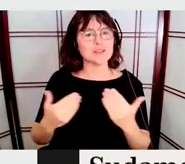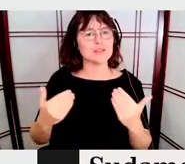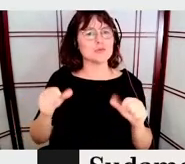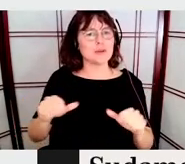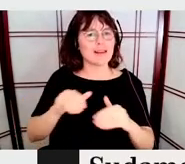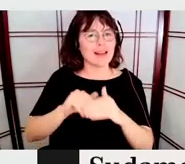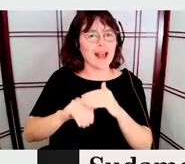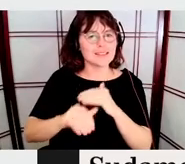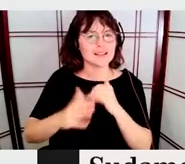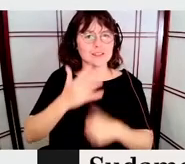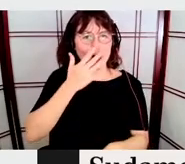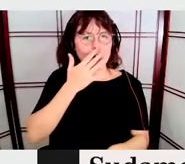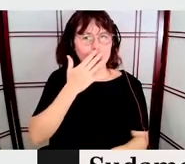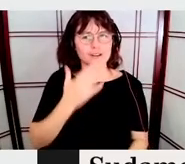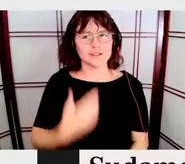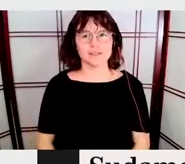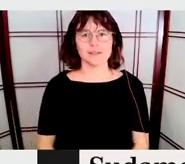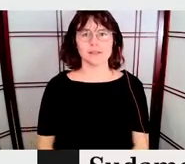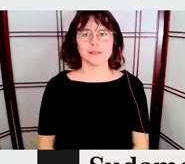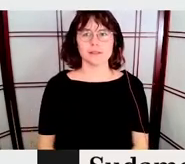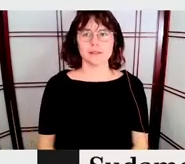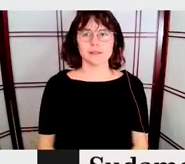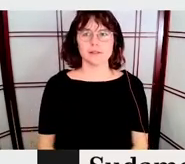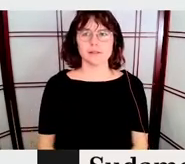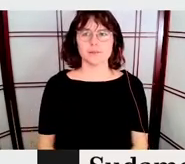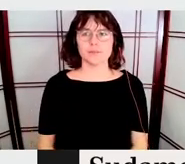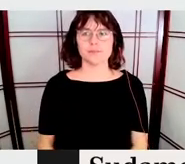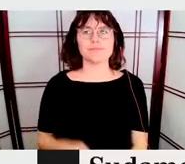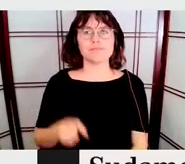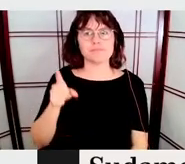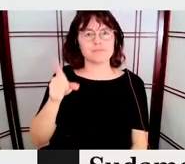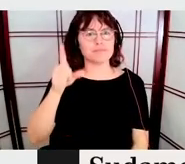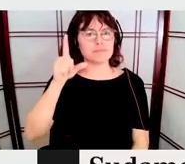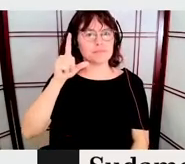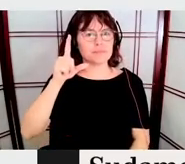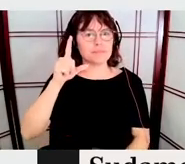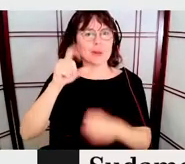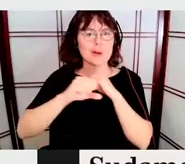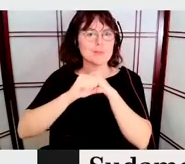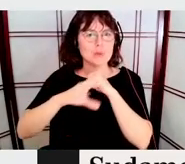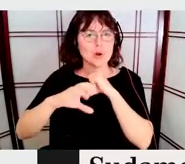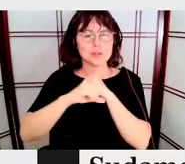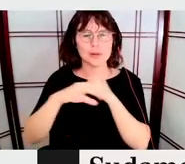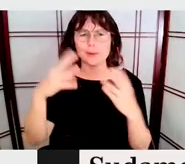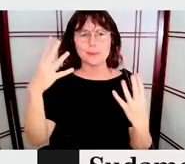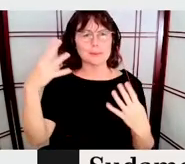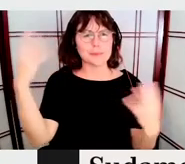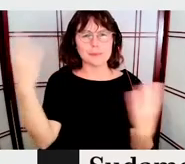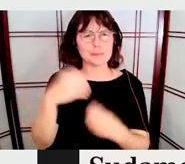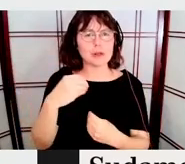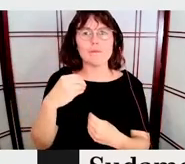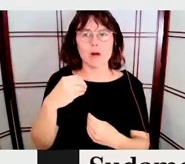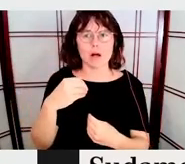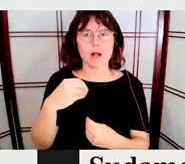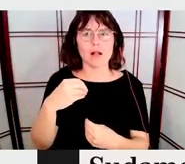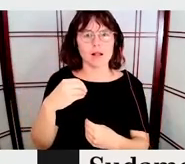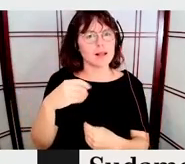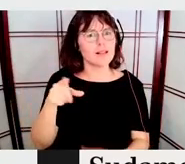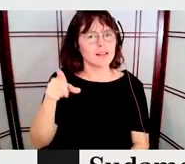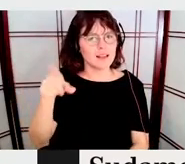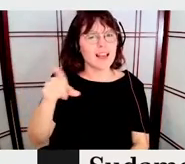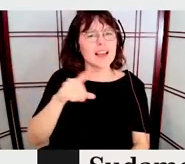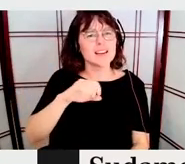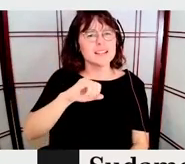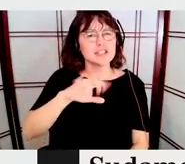This is just a beautiful poster where the essence of what jazz is.